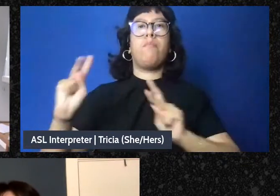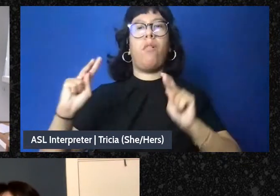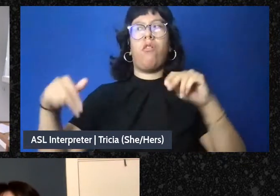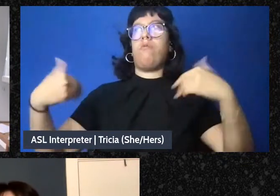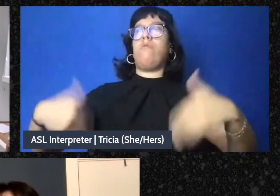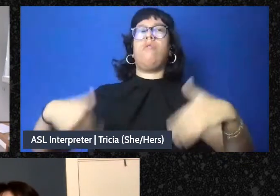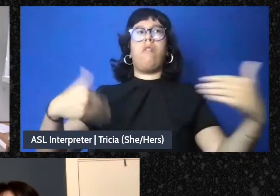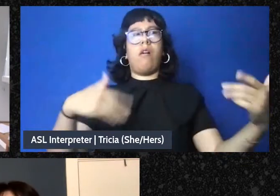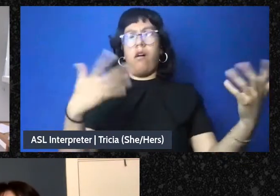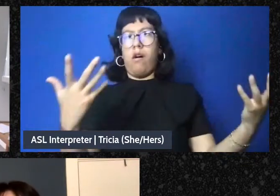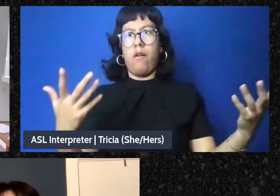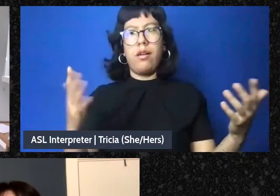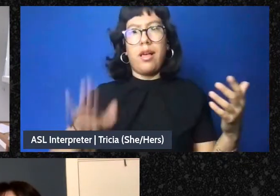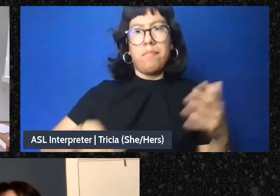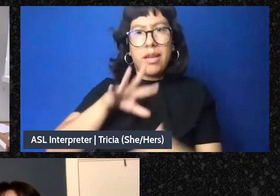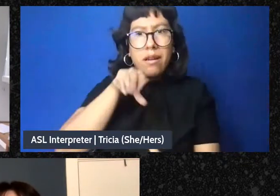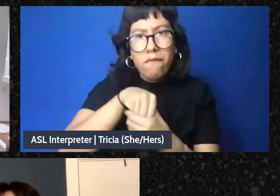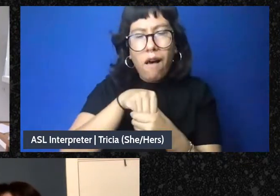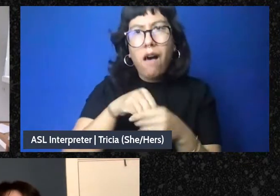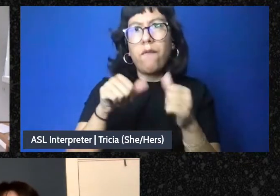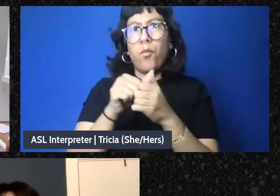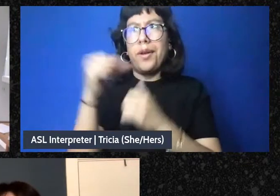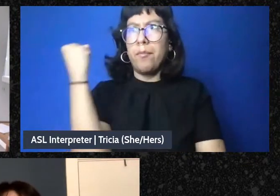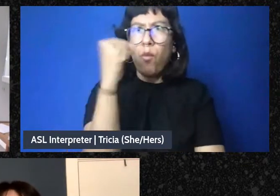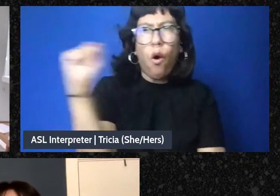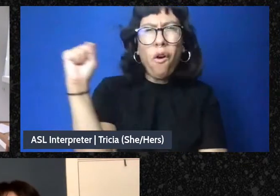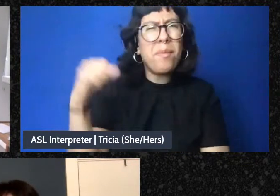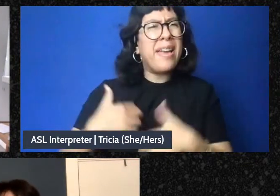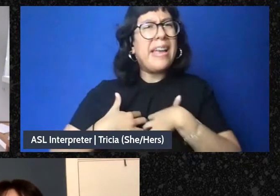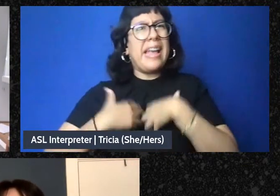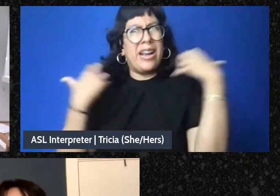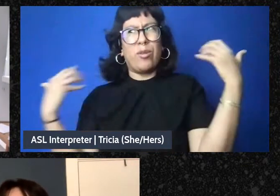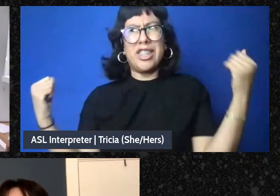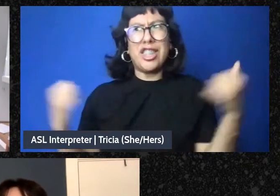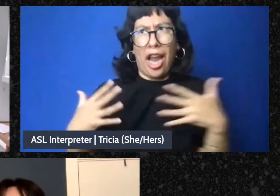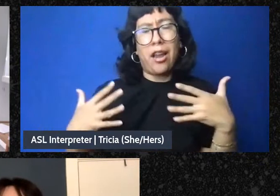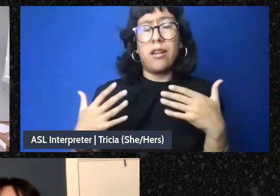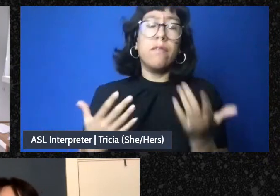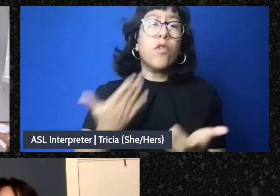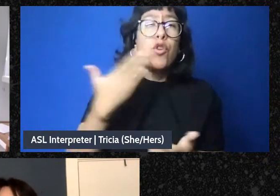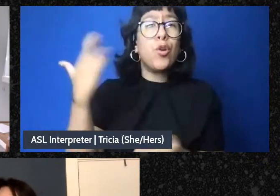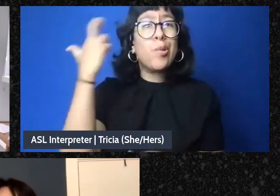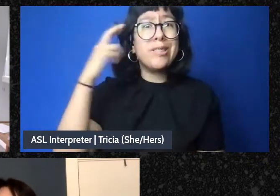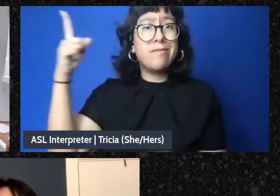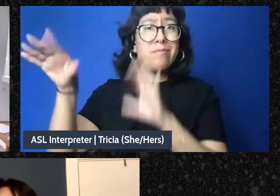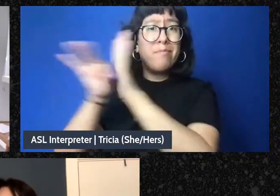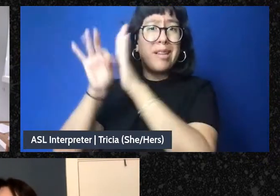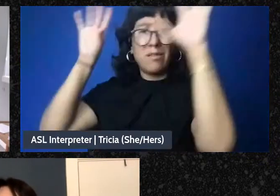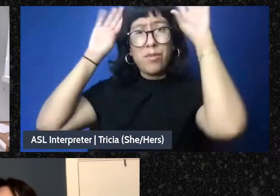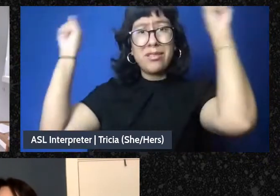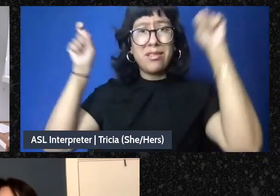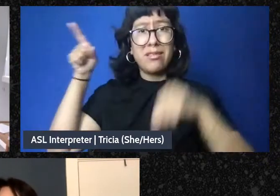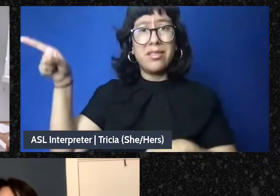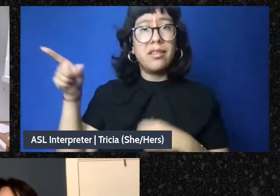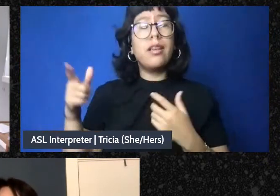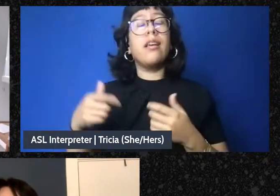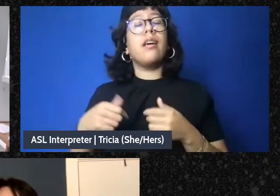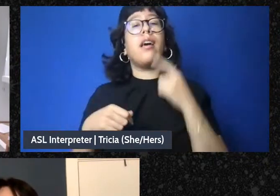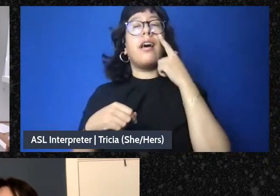people who hadn't really been involved in movement work were pretty angry and scared for good reasons to have this person in office and I saw